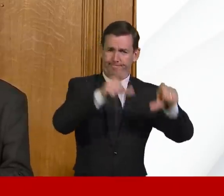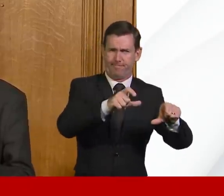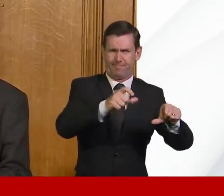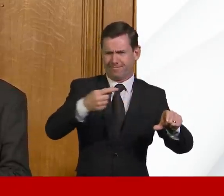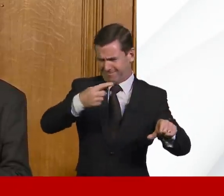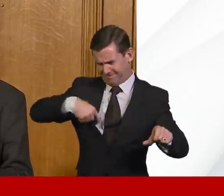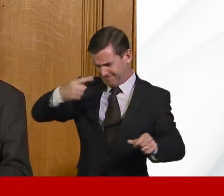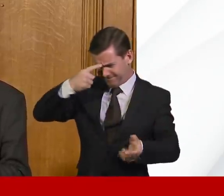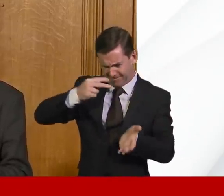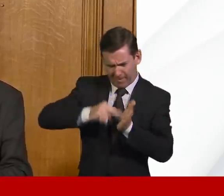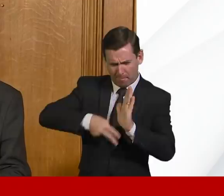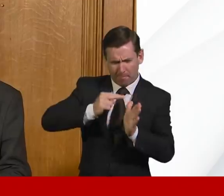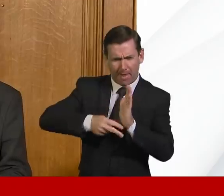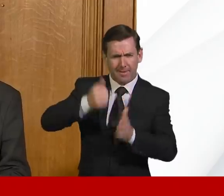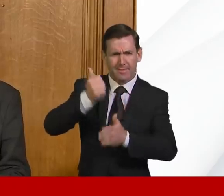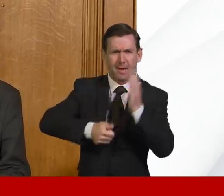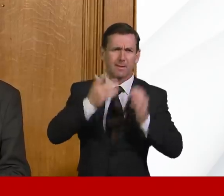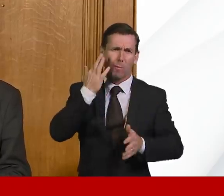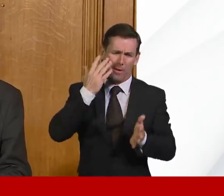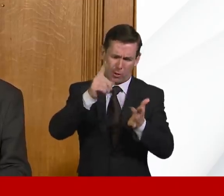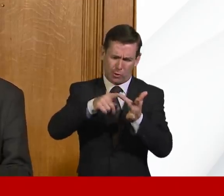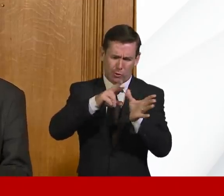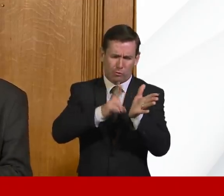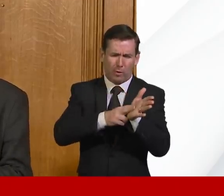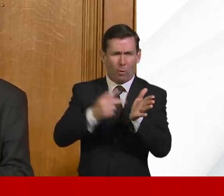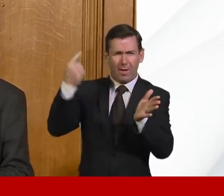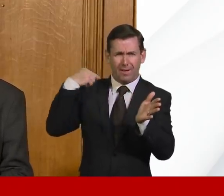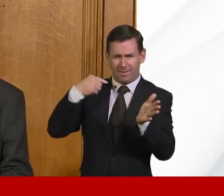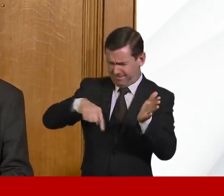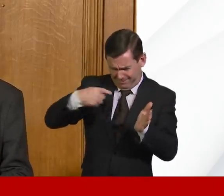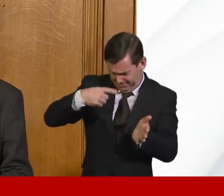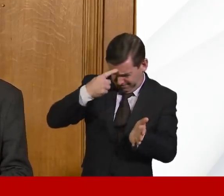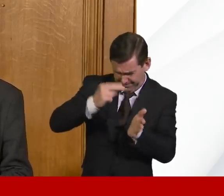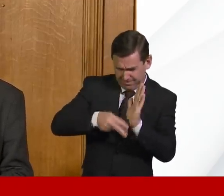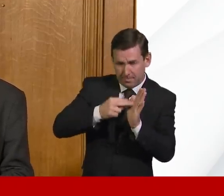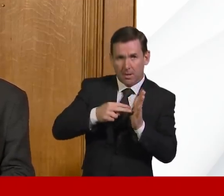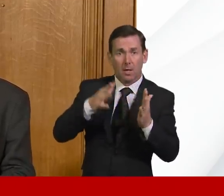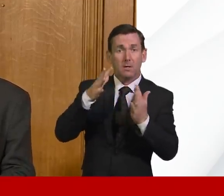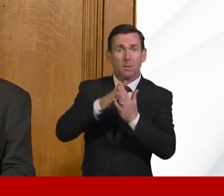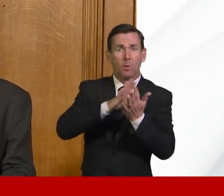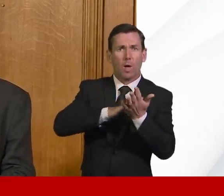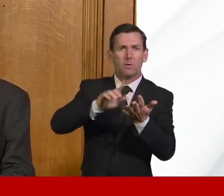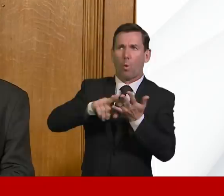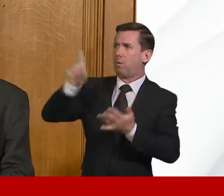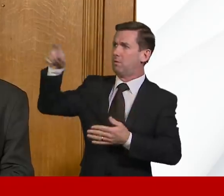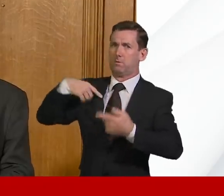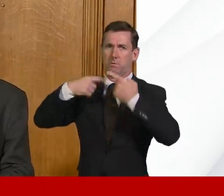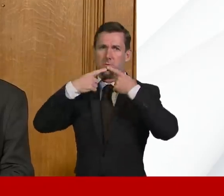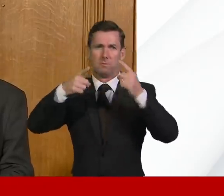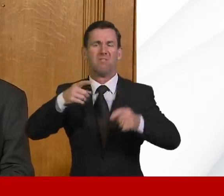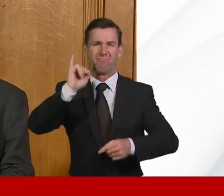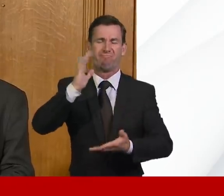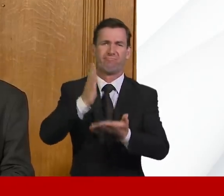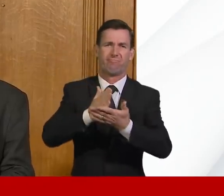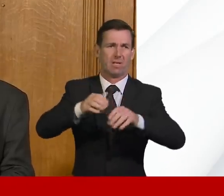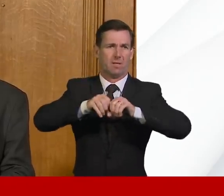since January, since very early on, even before the World Health Organisation called it a pandemic. And we